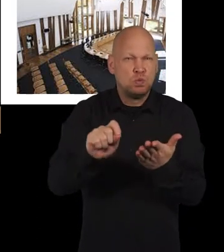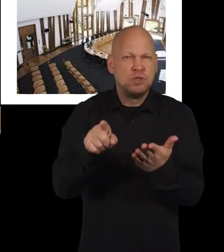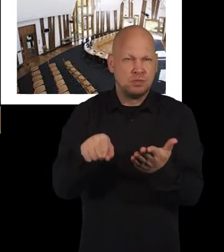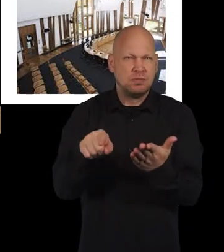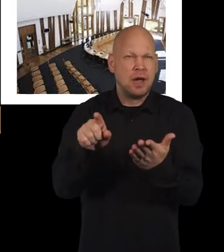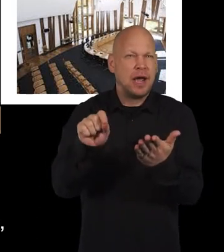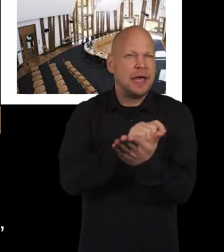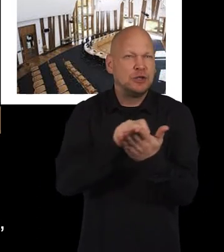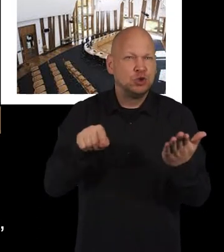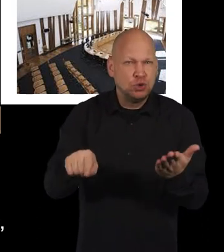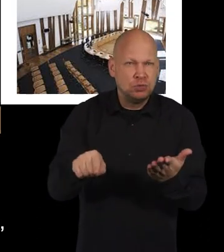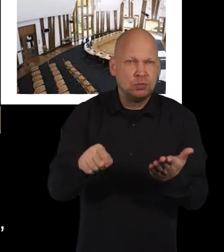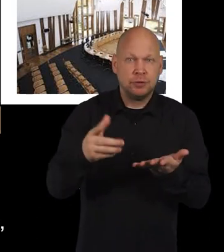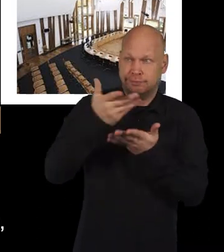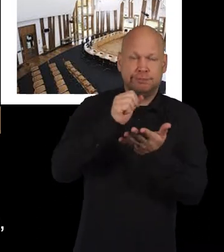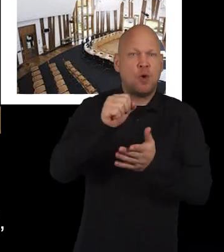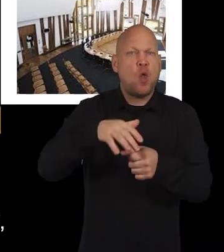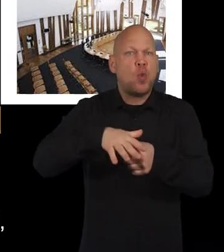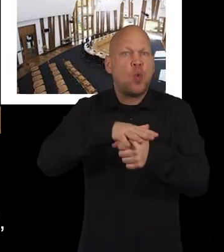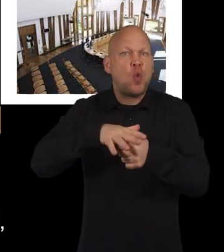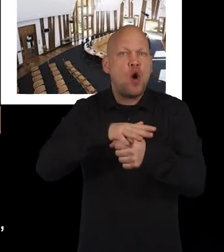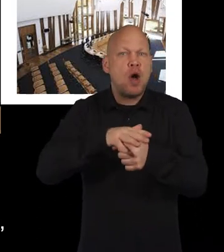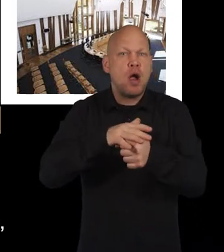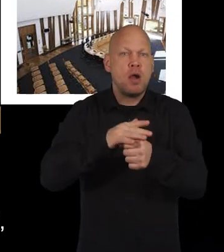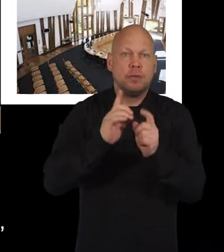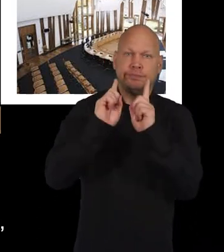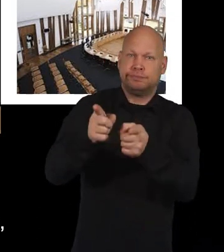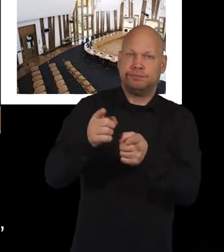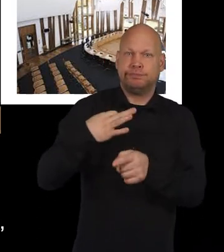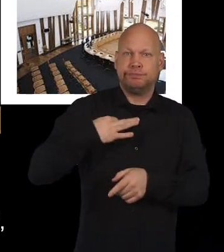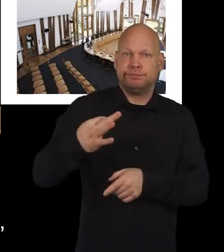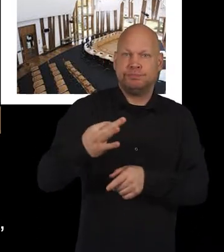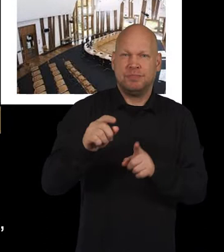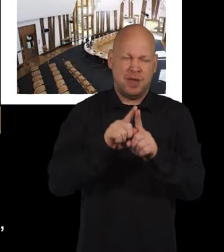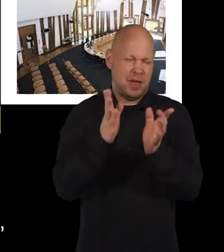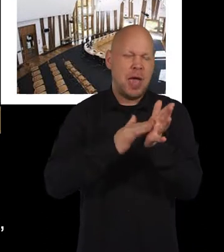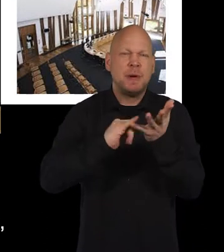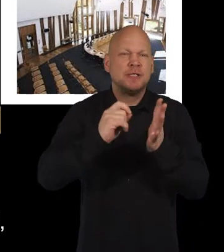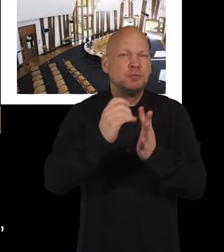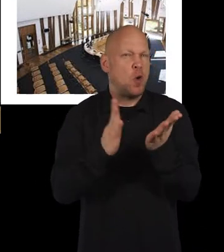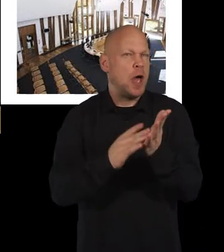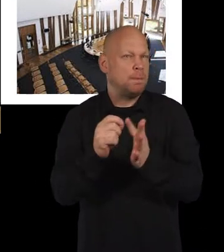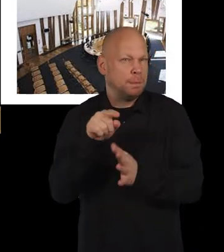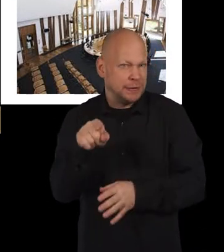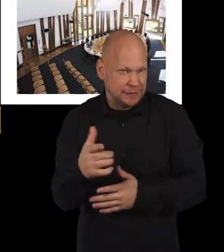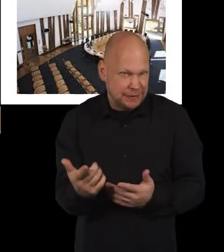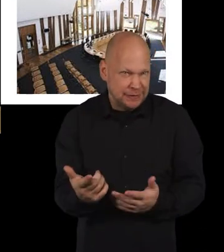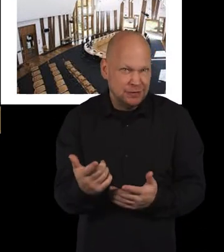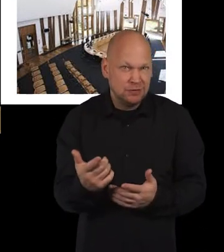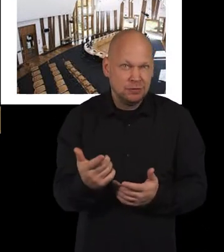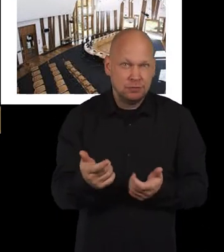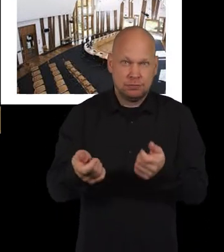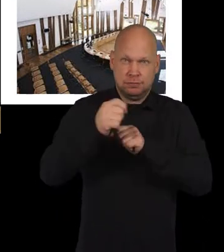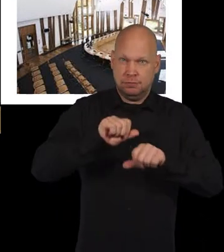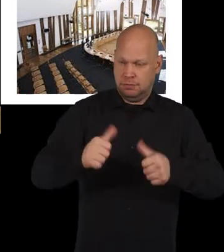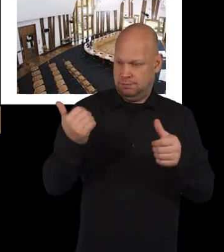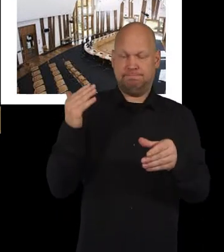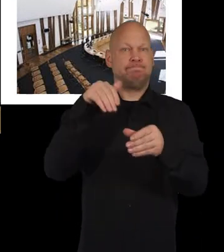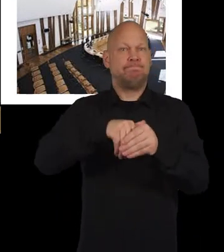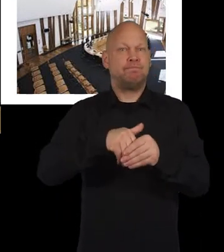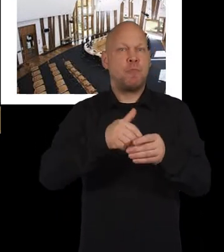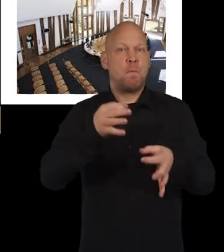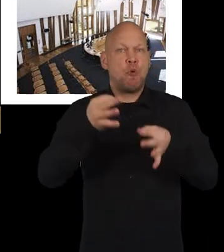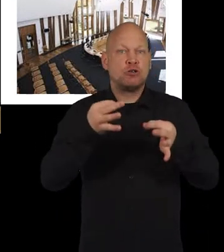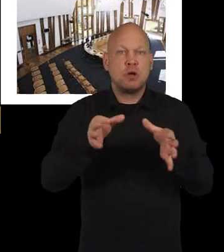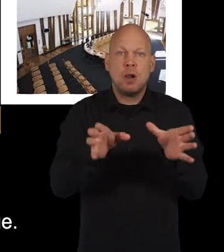elections, speaking to your local elected representatives such as MSPs or MPs, becoming active in